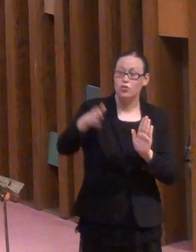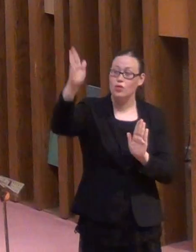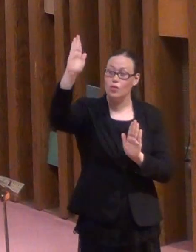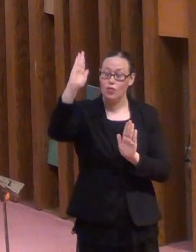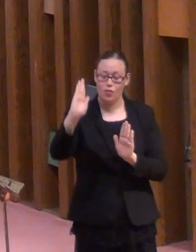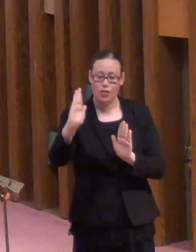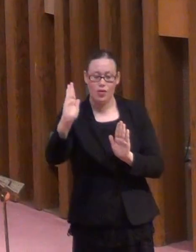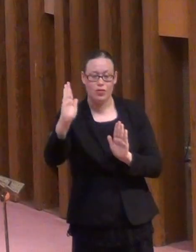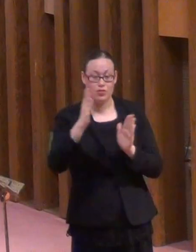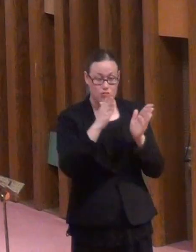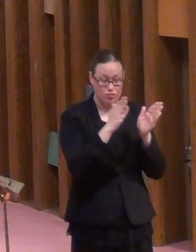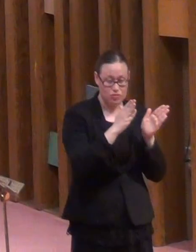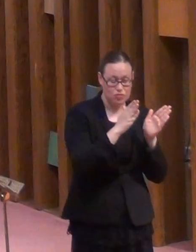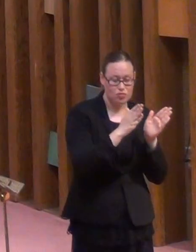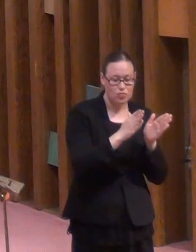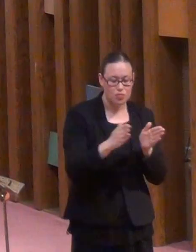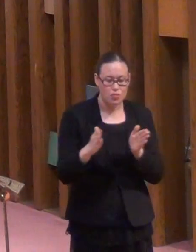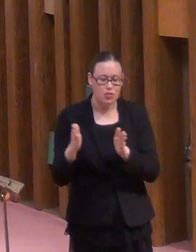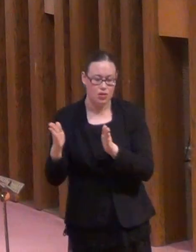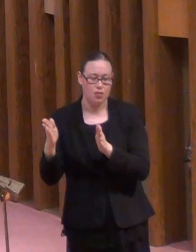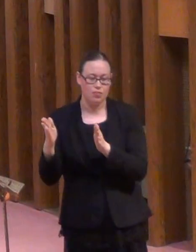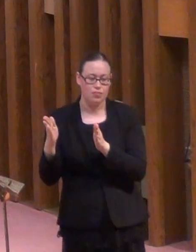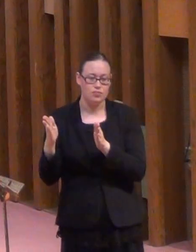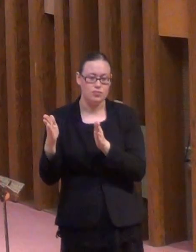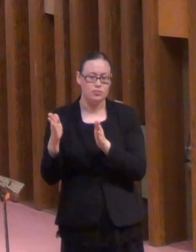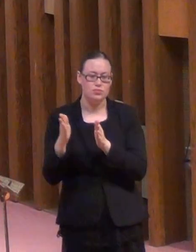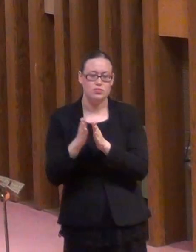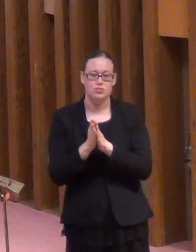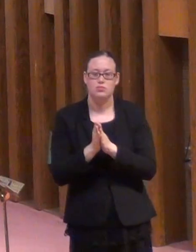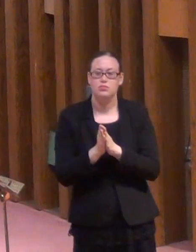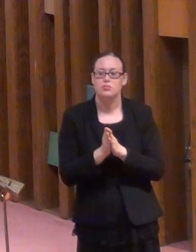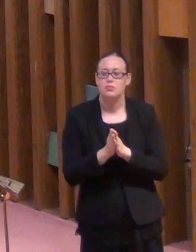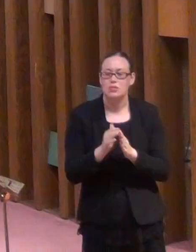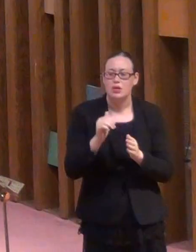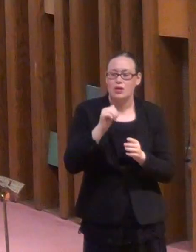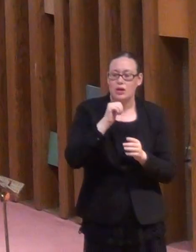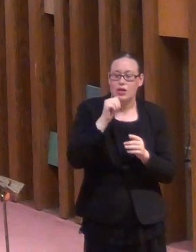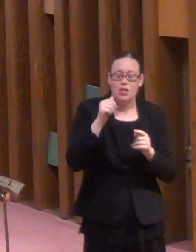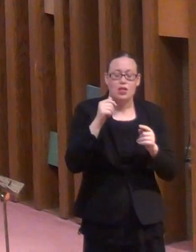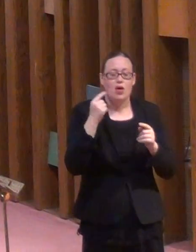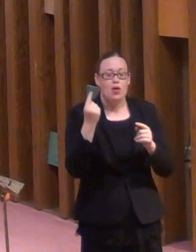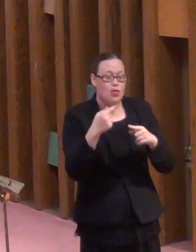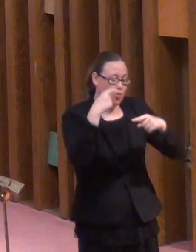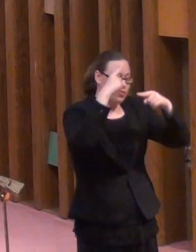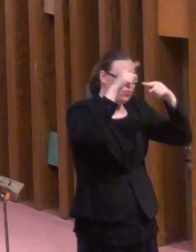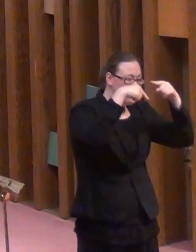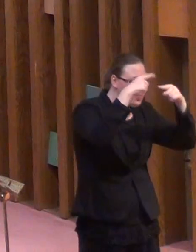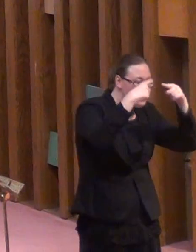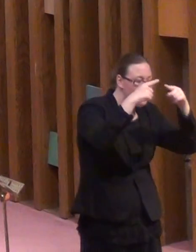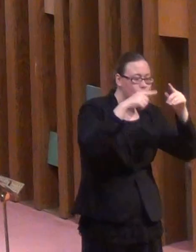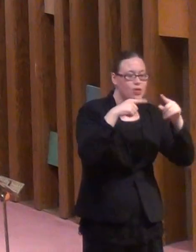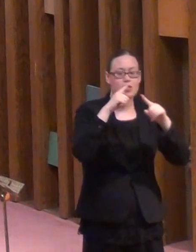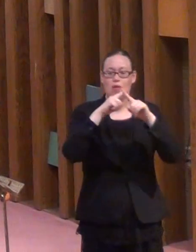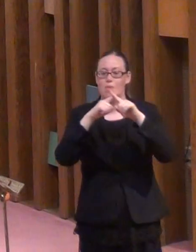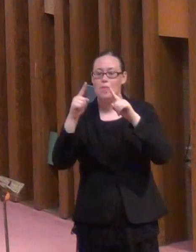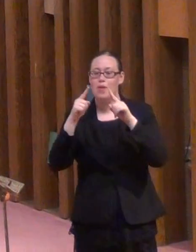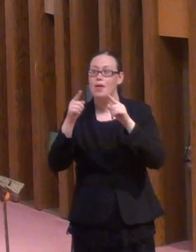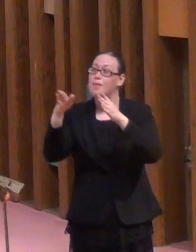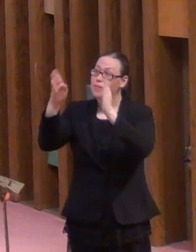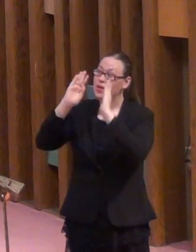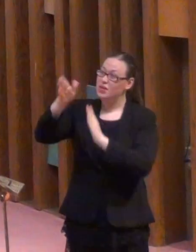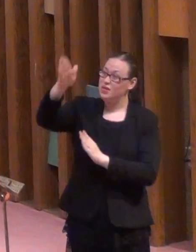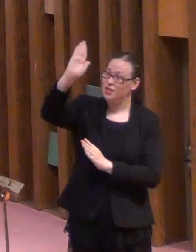the assistance of the Holy Spirit. So it's not just a matter of willpower. It's the matter of listening to God.